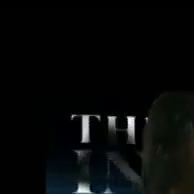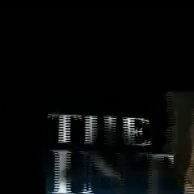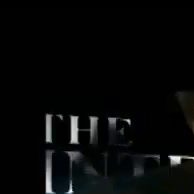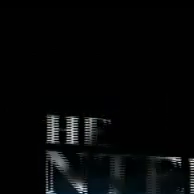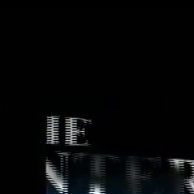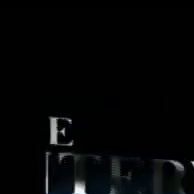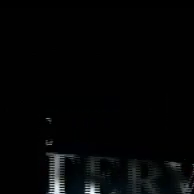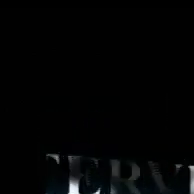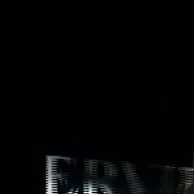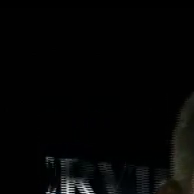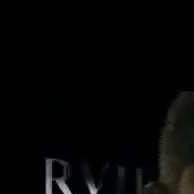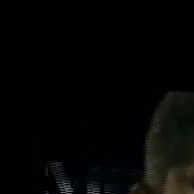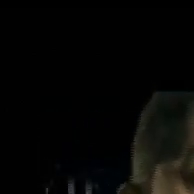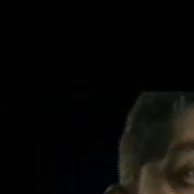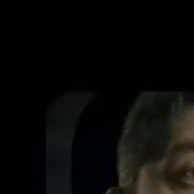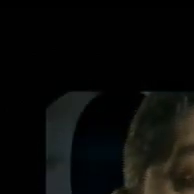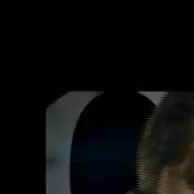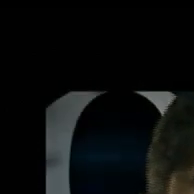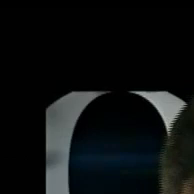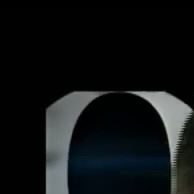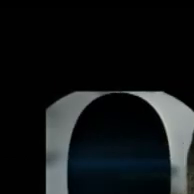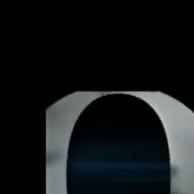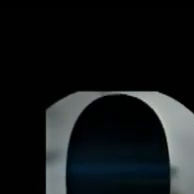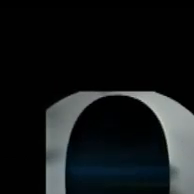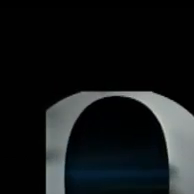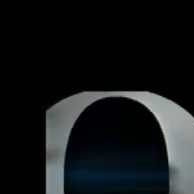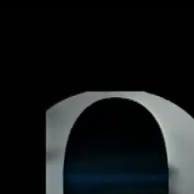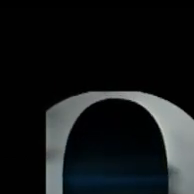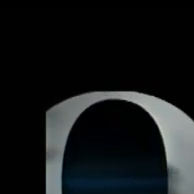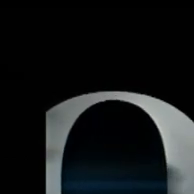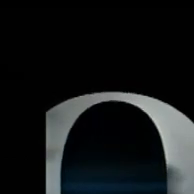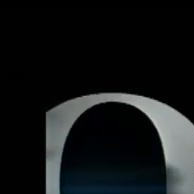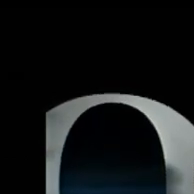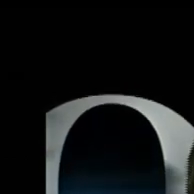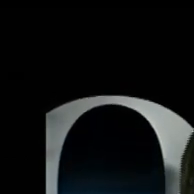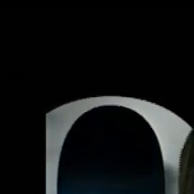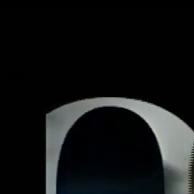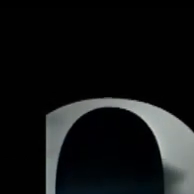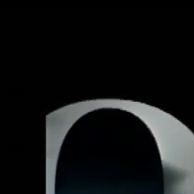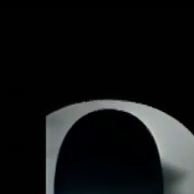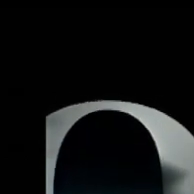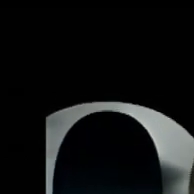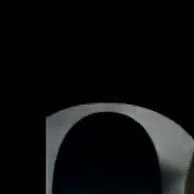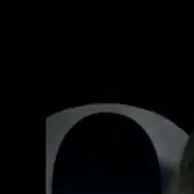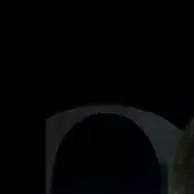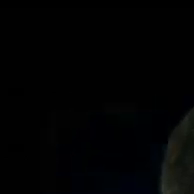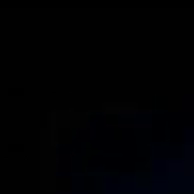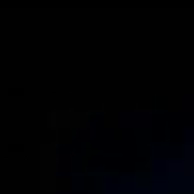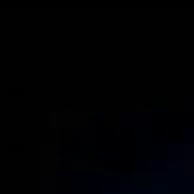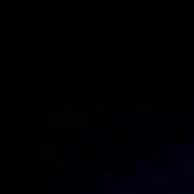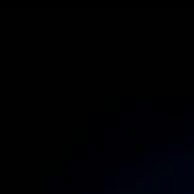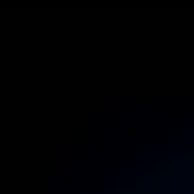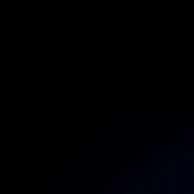interview. Following that, there will be a live question and answer session with an audience comprising about 100 people.